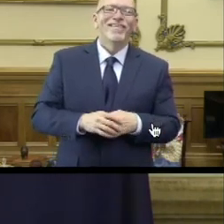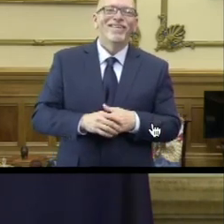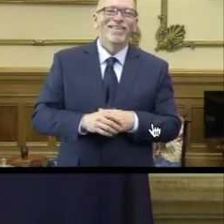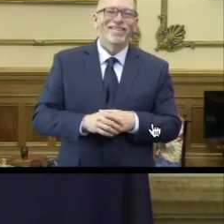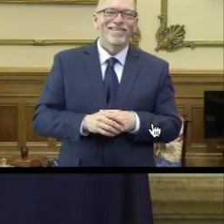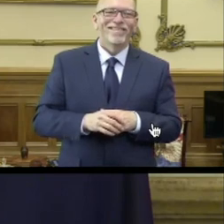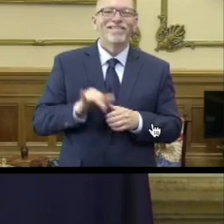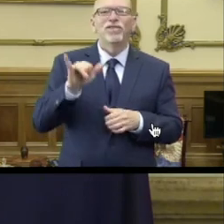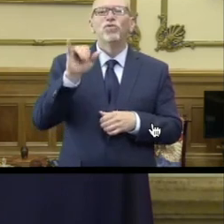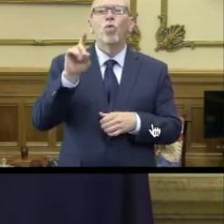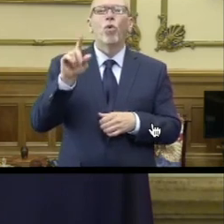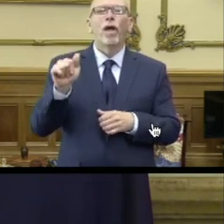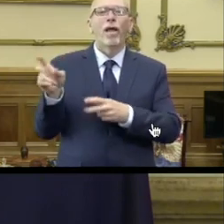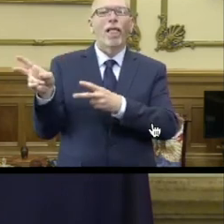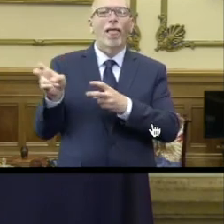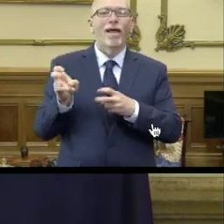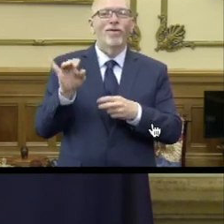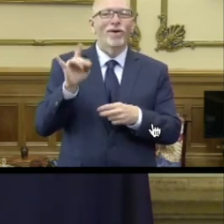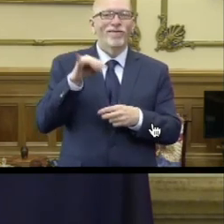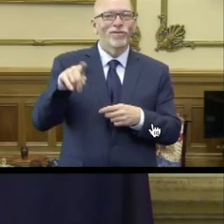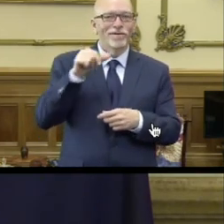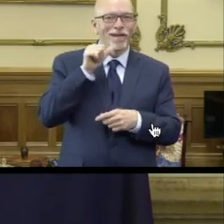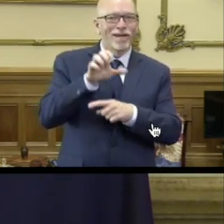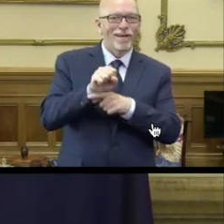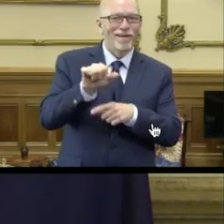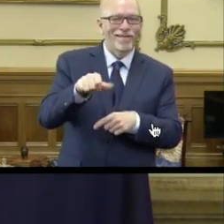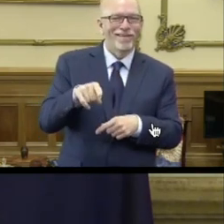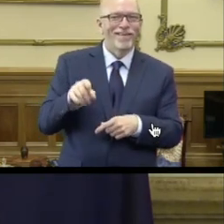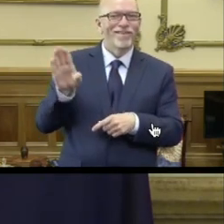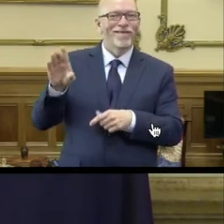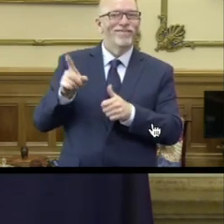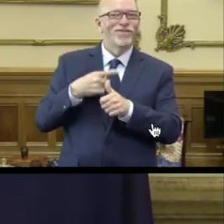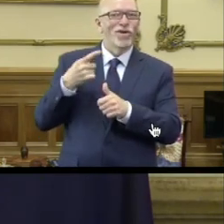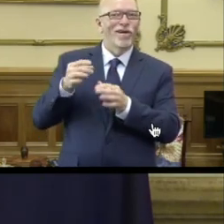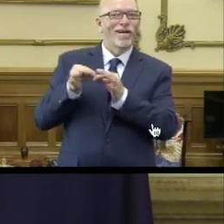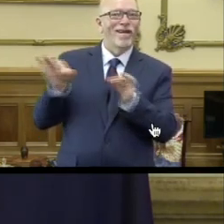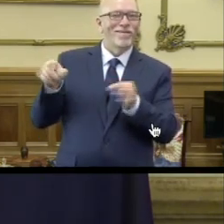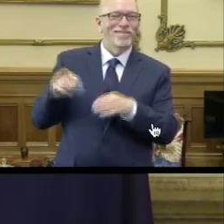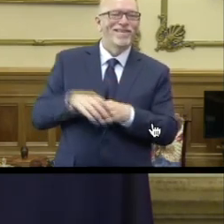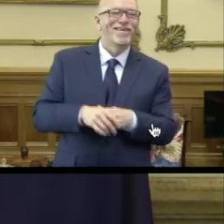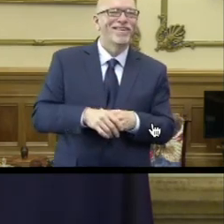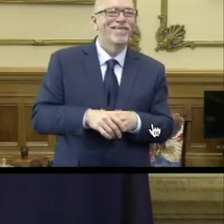That's a Yoda reference for folks who didn't understand Brandon's first comment.